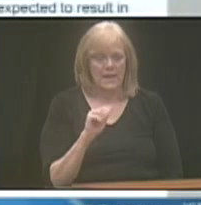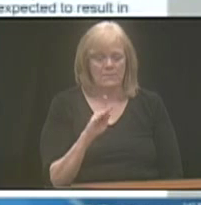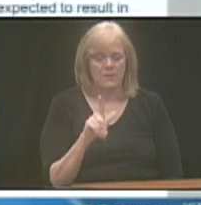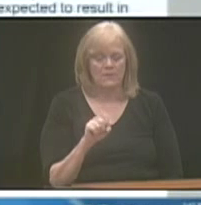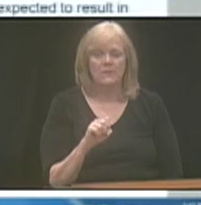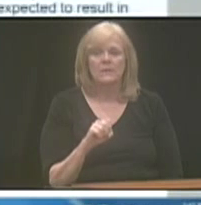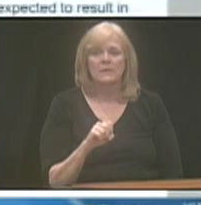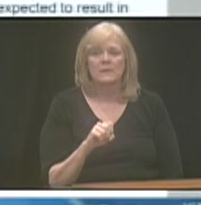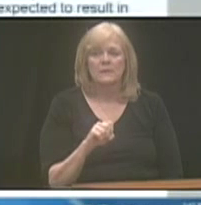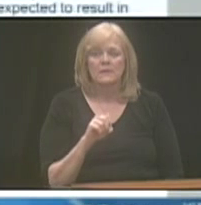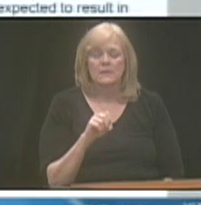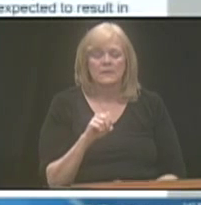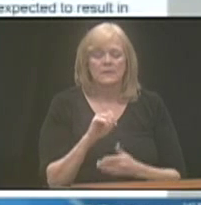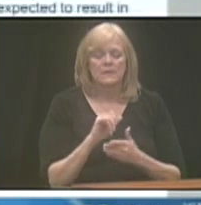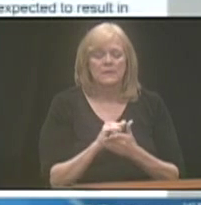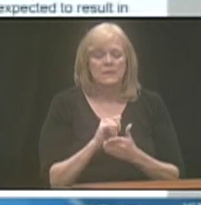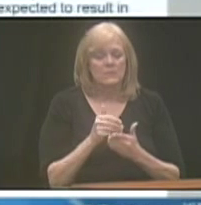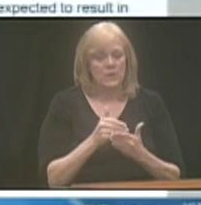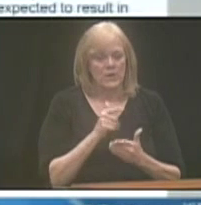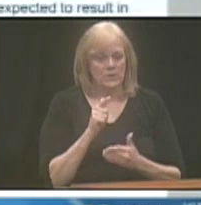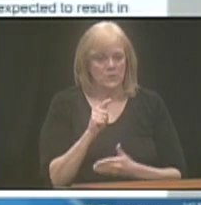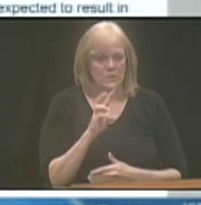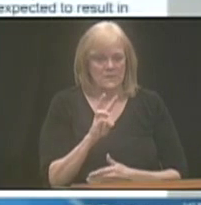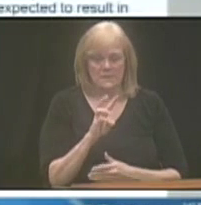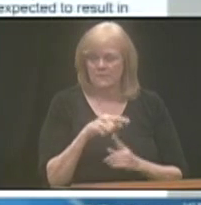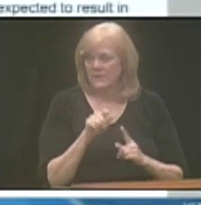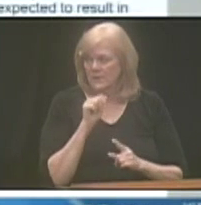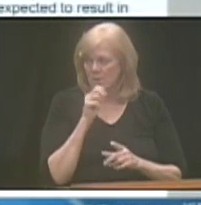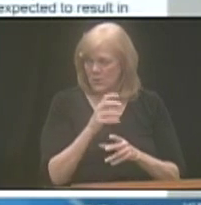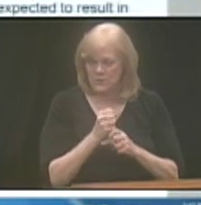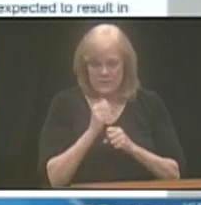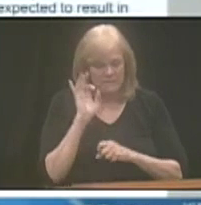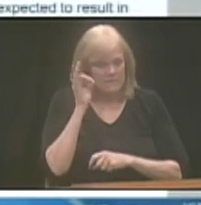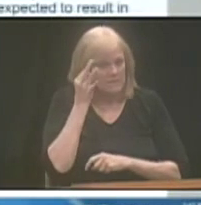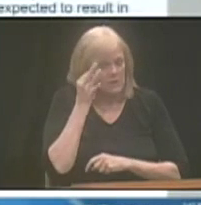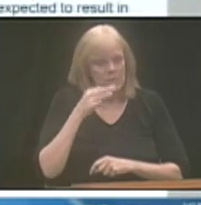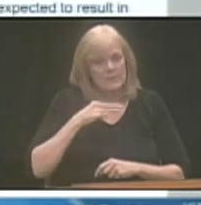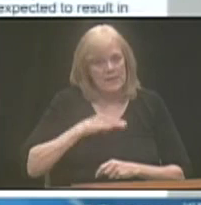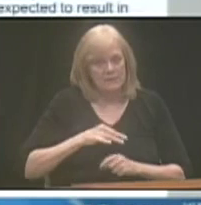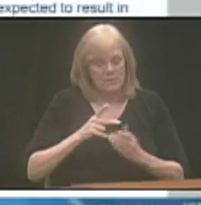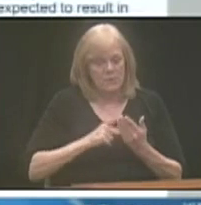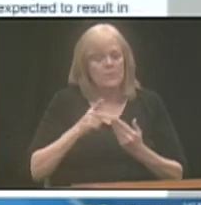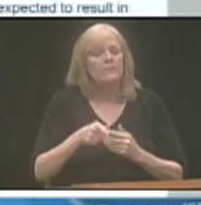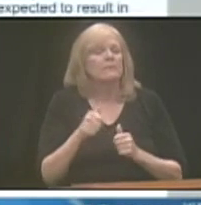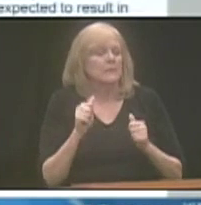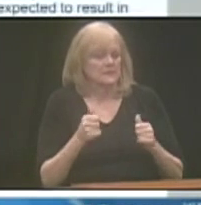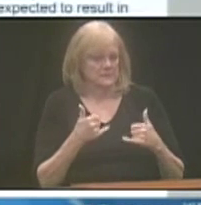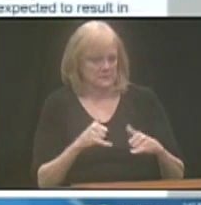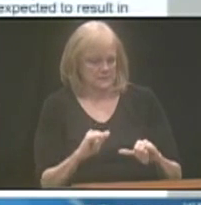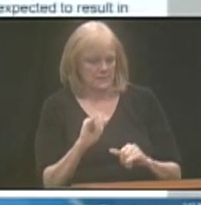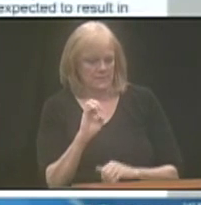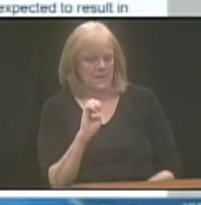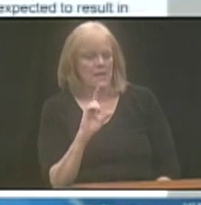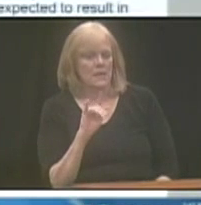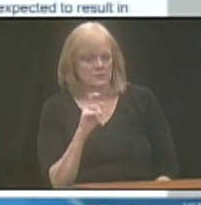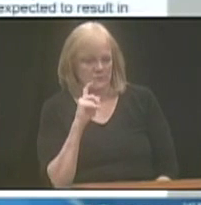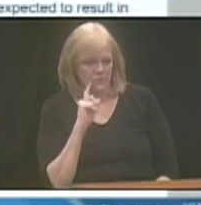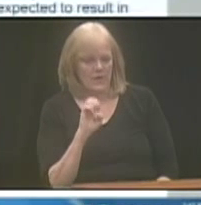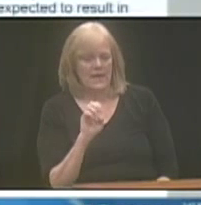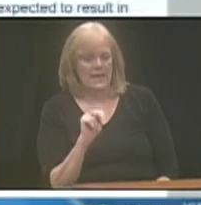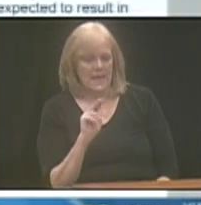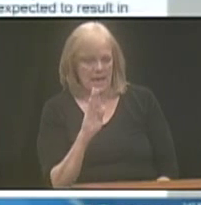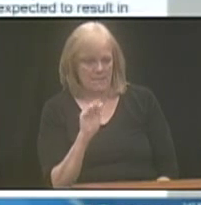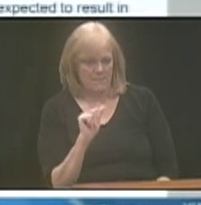For individuals whose onset was prior to age 26 but they don't receive a federal benefit program, they can still be eligible for ABLE